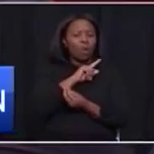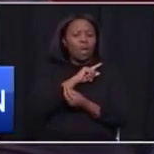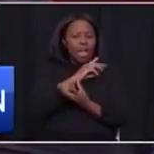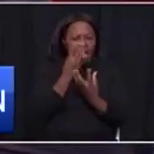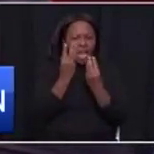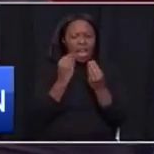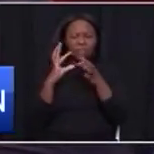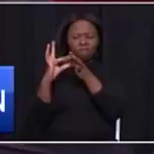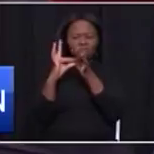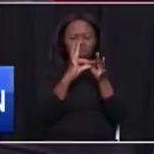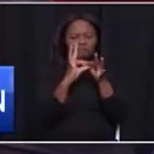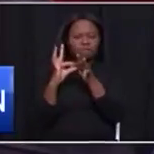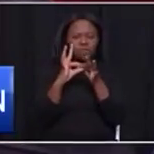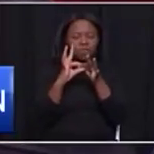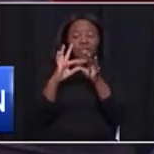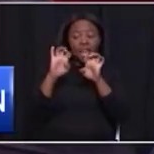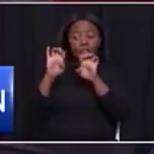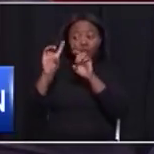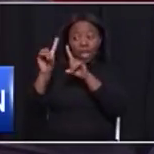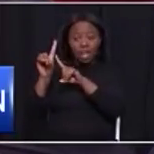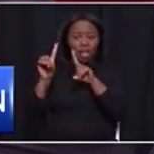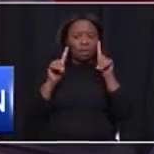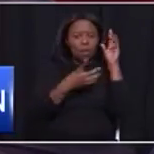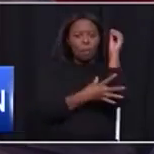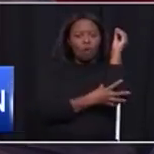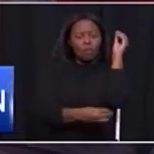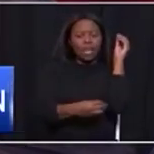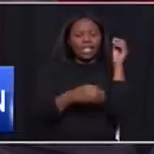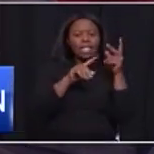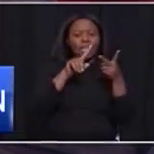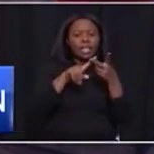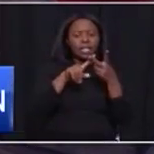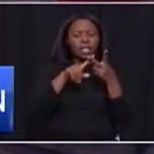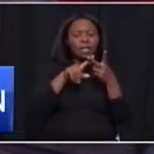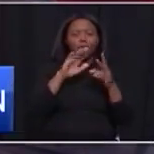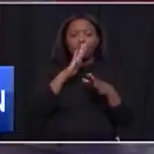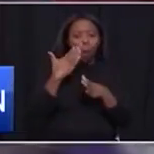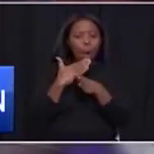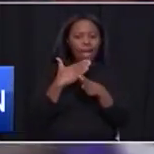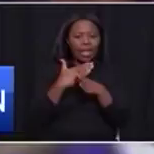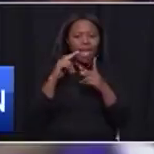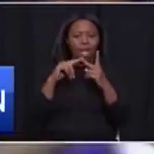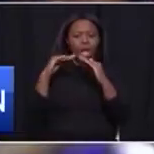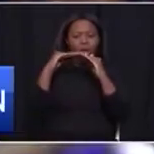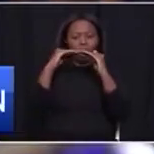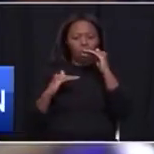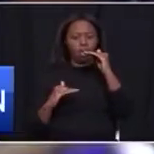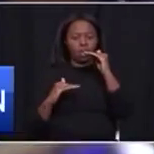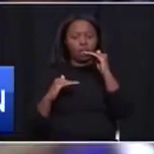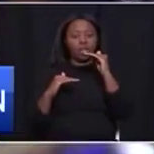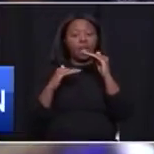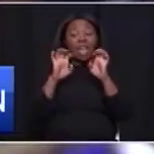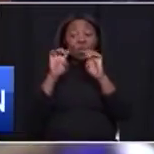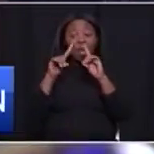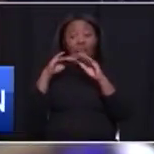correlation between education, poverty, unemployment and inequality. Those who have lower levels of